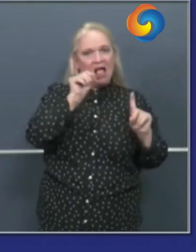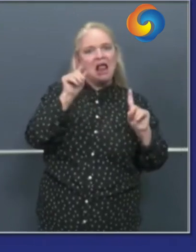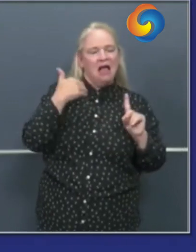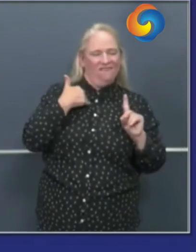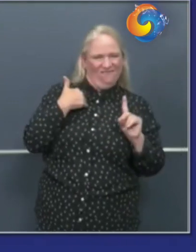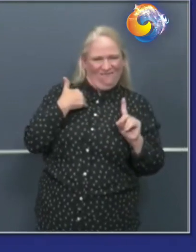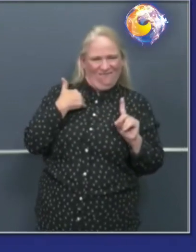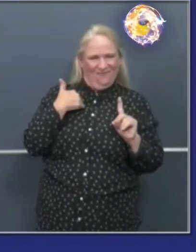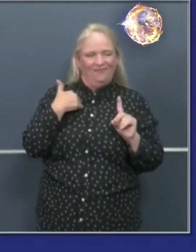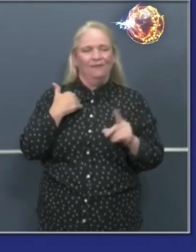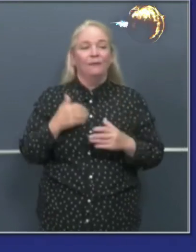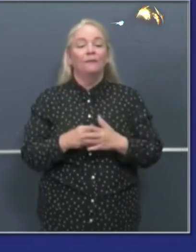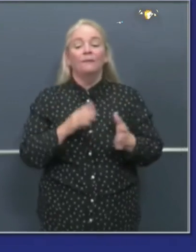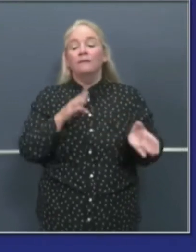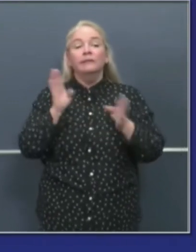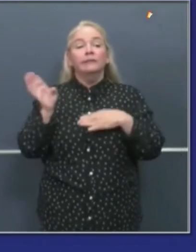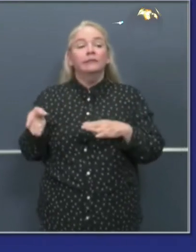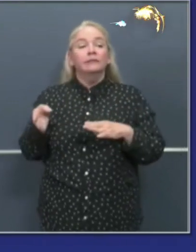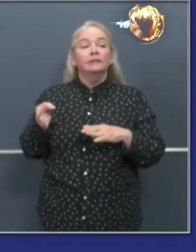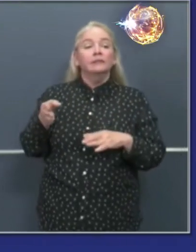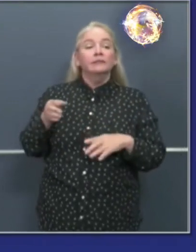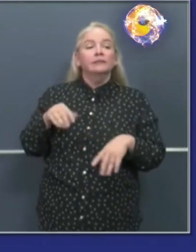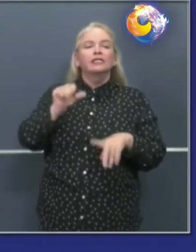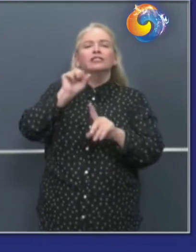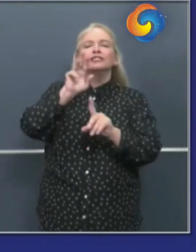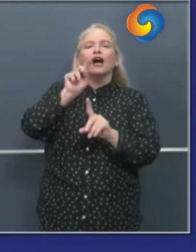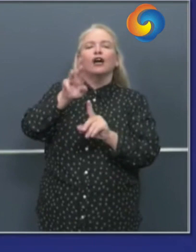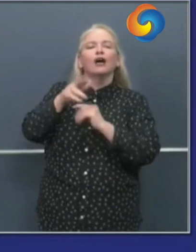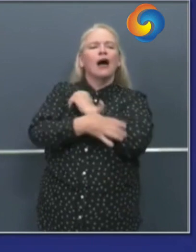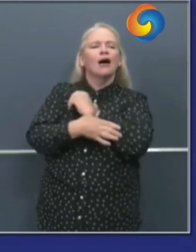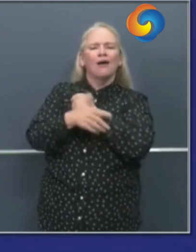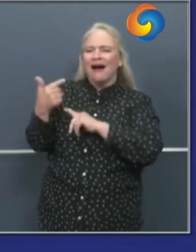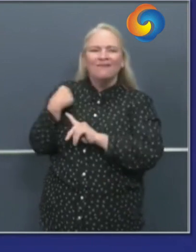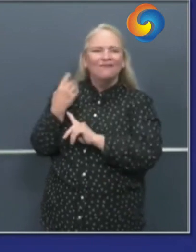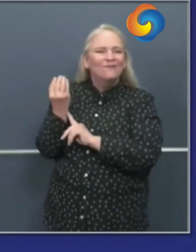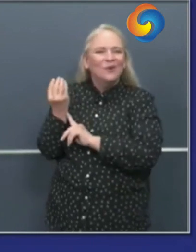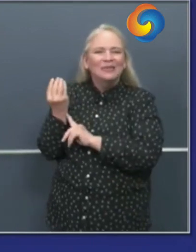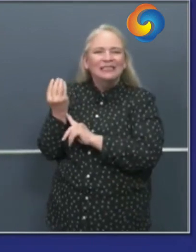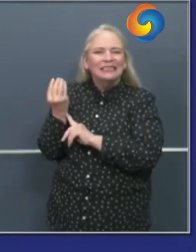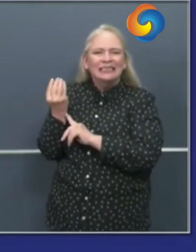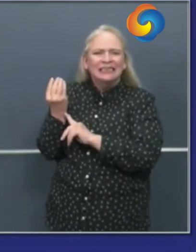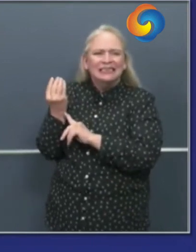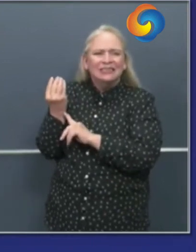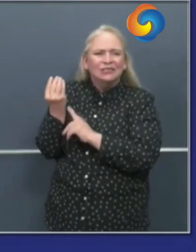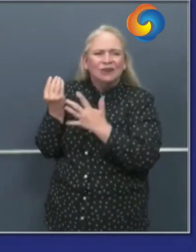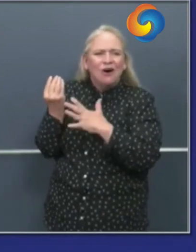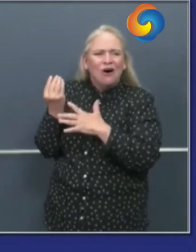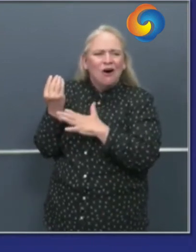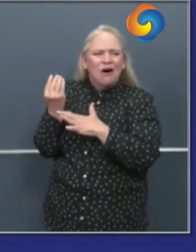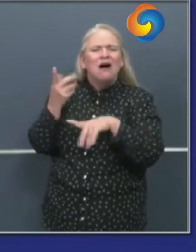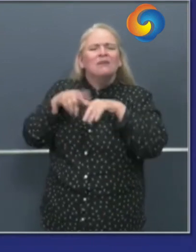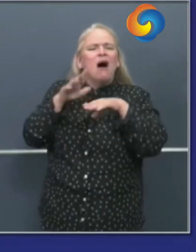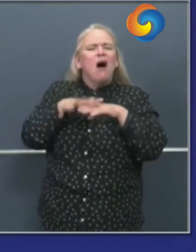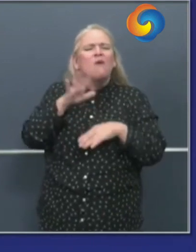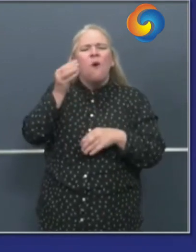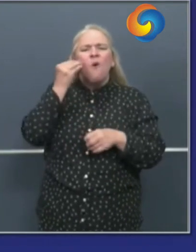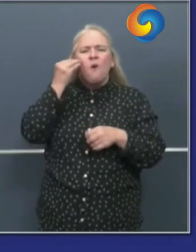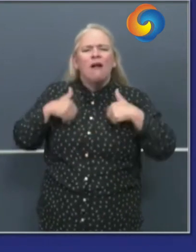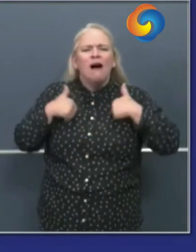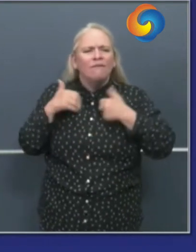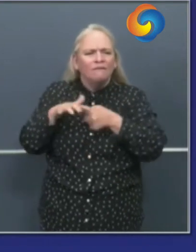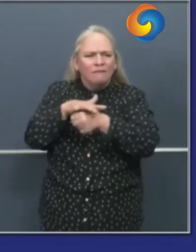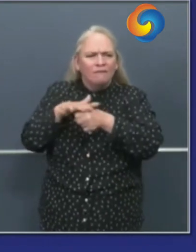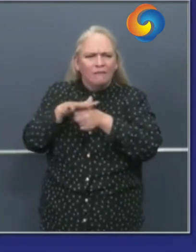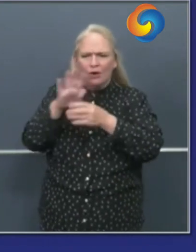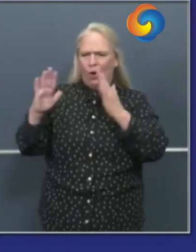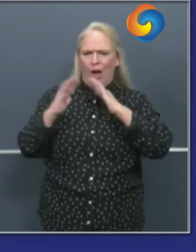county you have just 14. so depending on where you live the assets that are